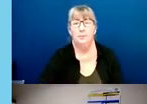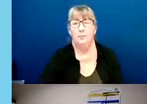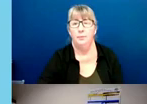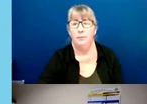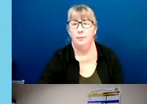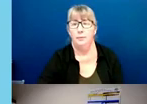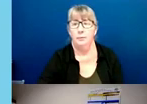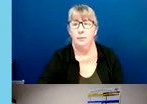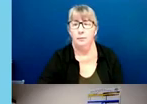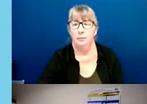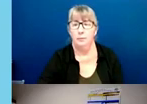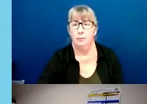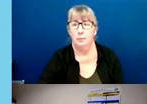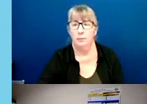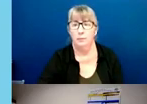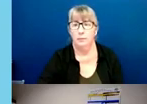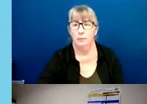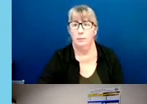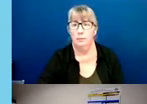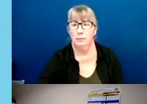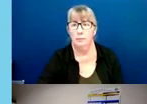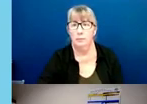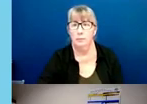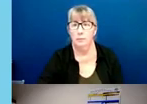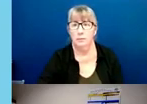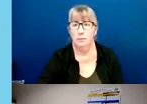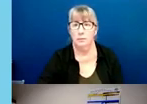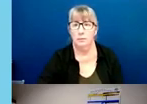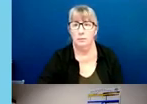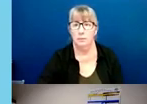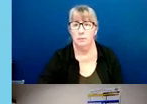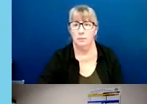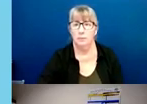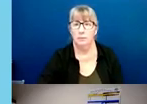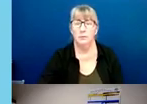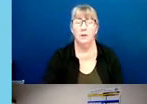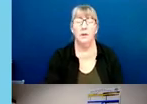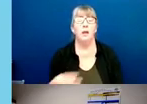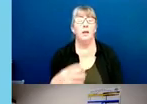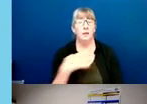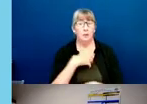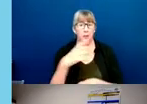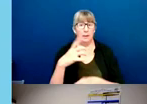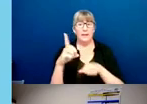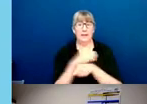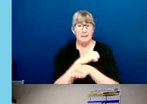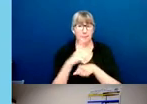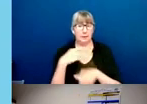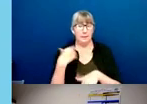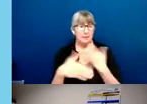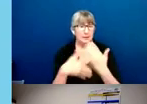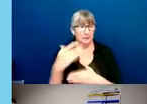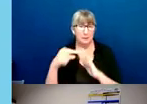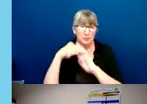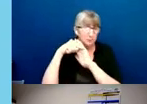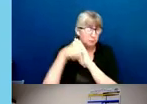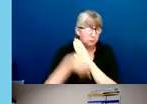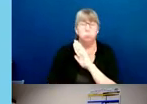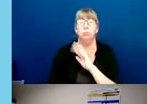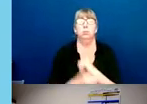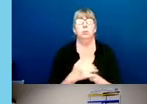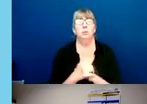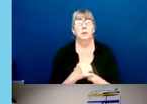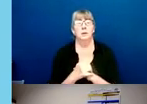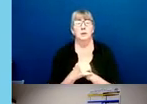disciplinary system, as outlined earlier, is very extensive. It would not be very effective to tackle the